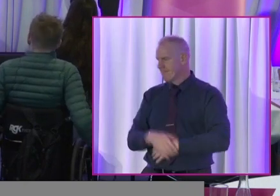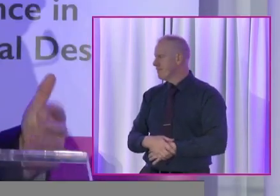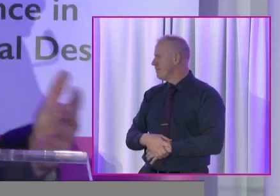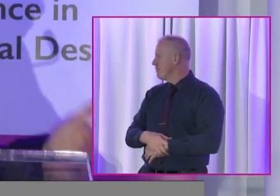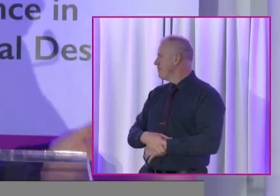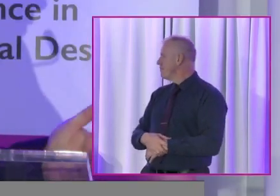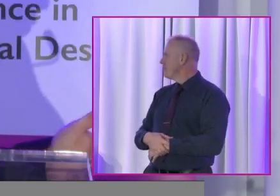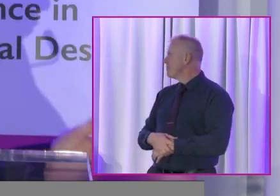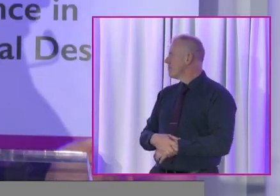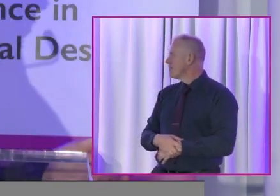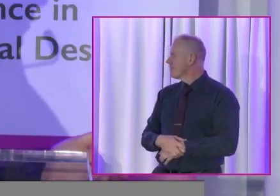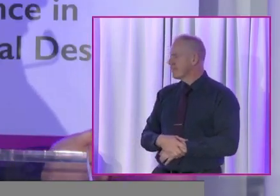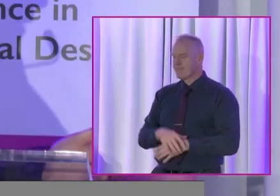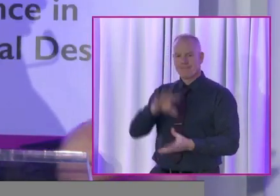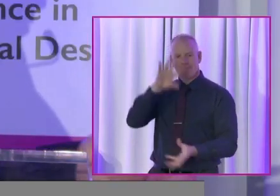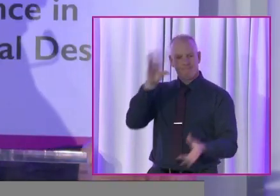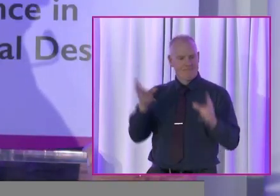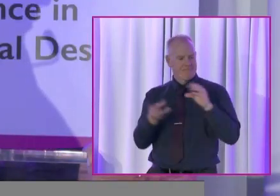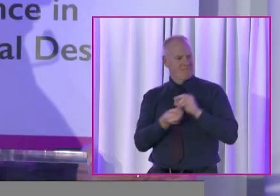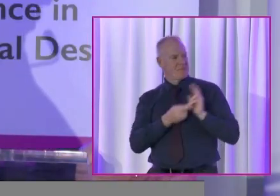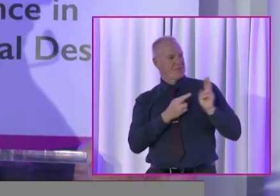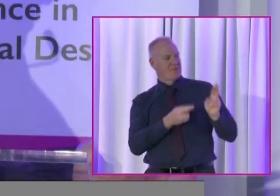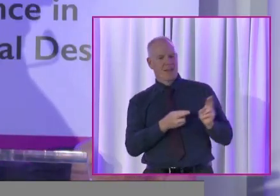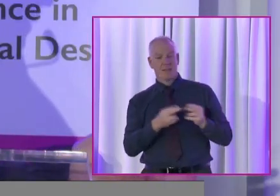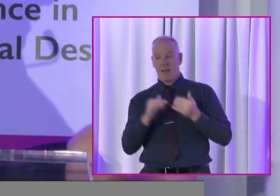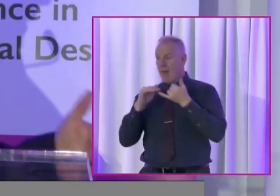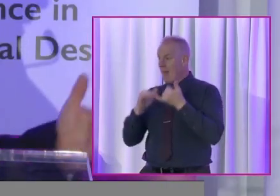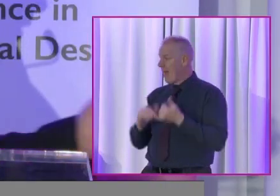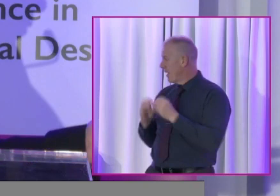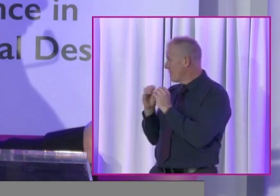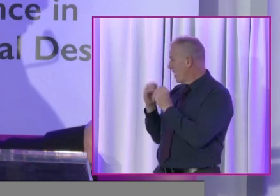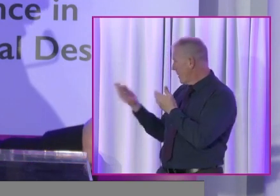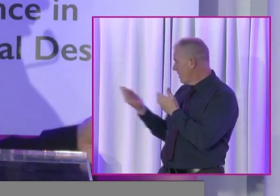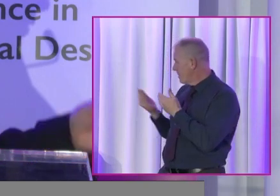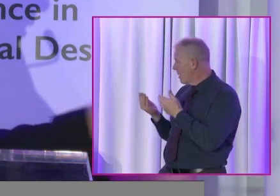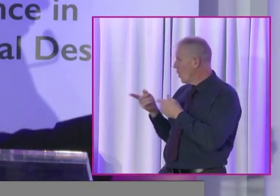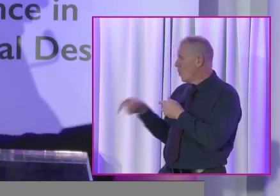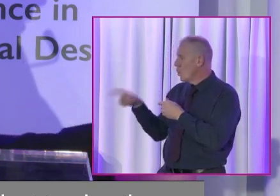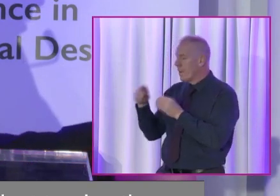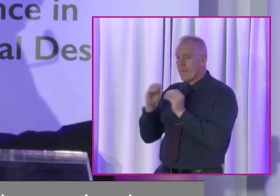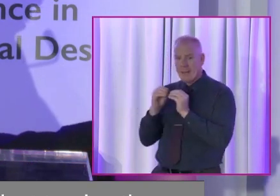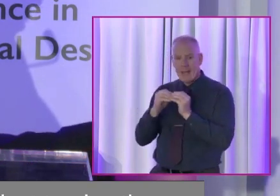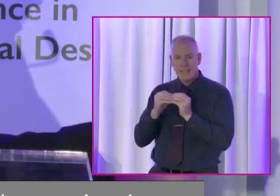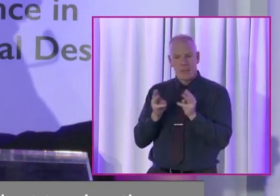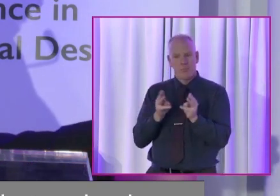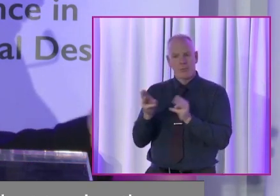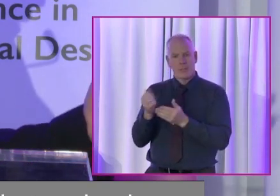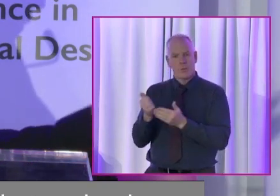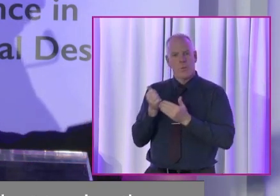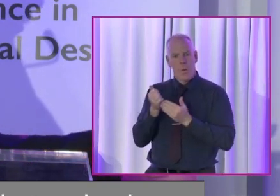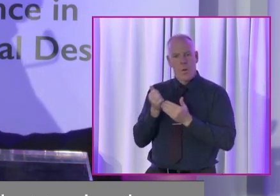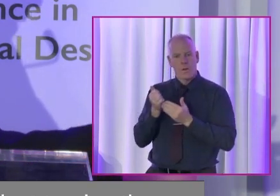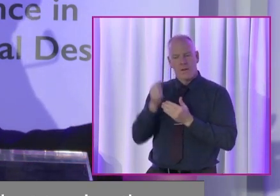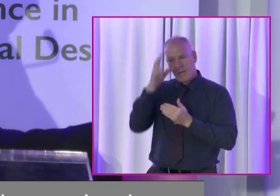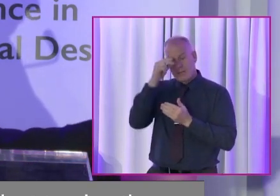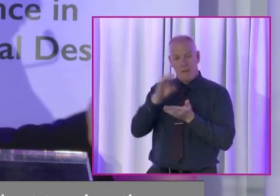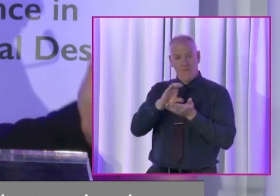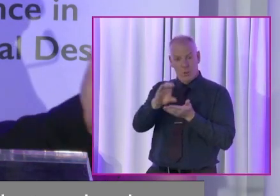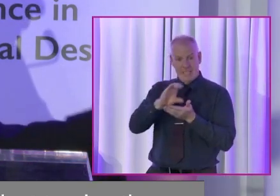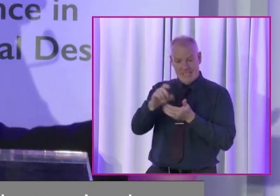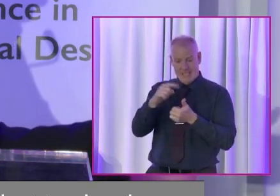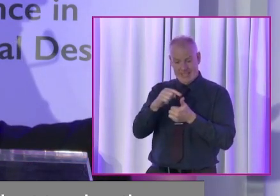I suppose if we could round out on that, just to give the final word to the panel. A number of you mentioned very practical supports like funding,